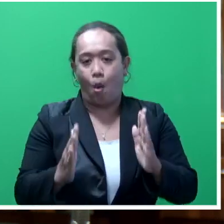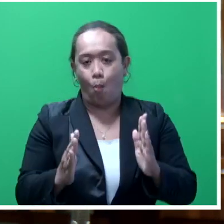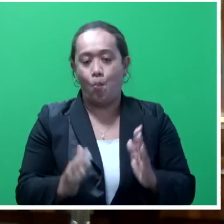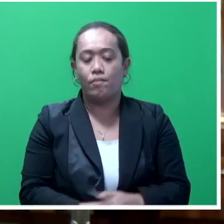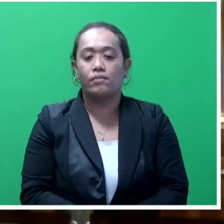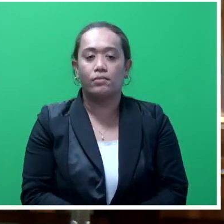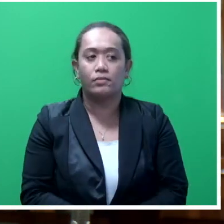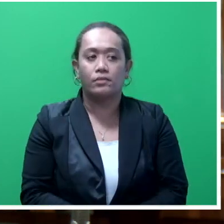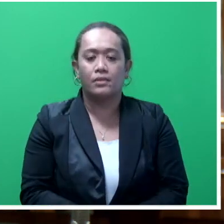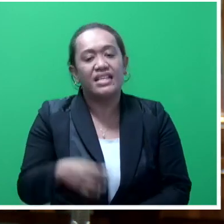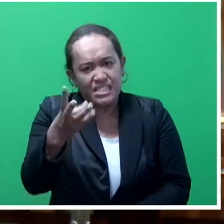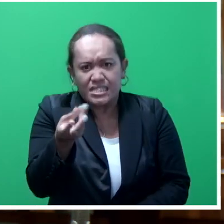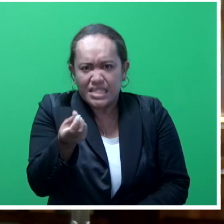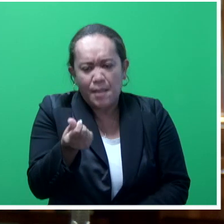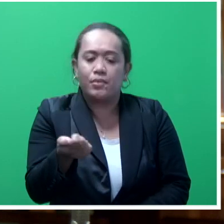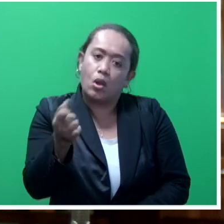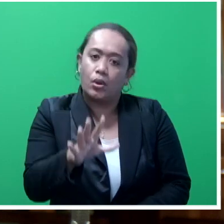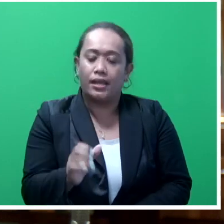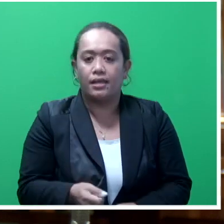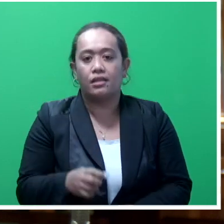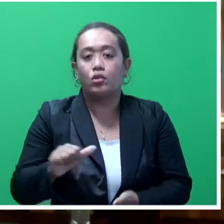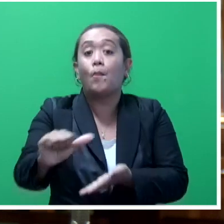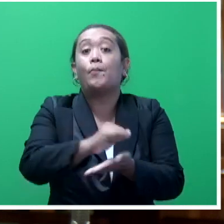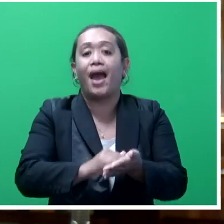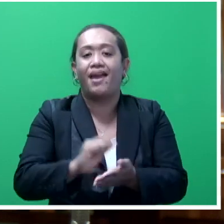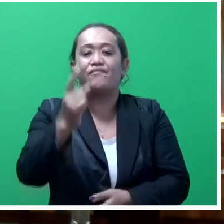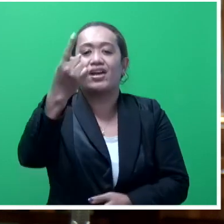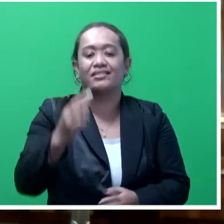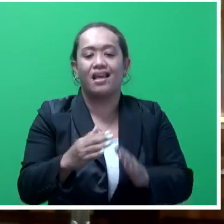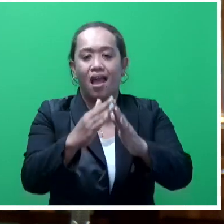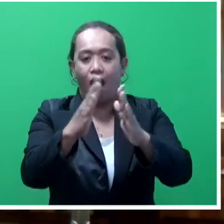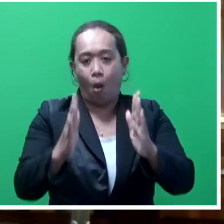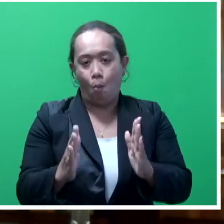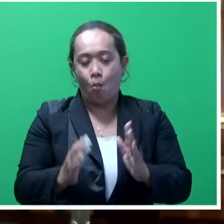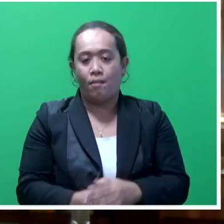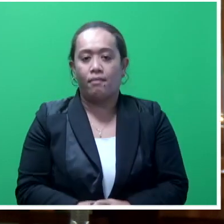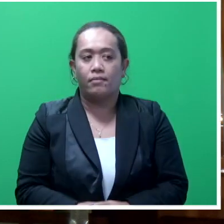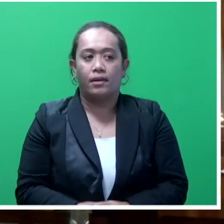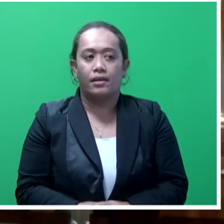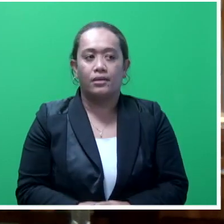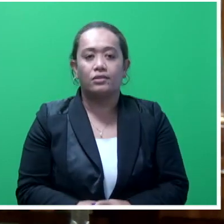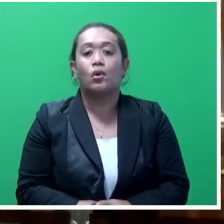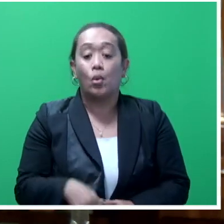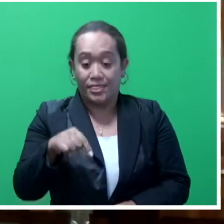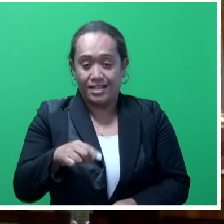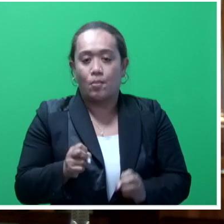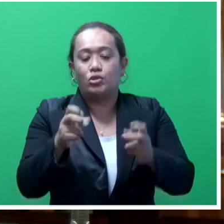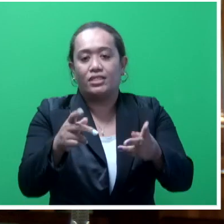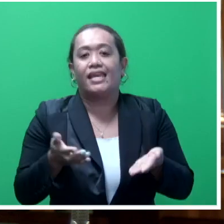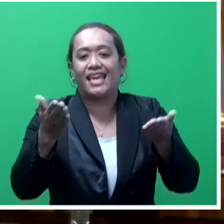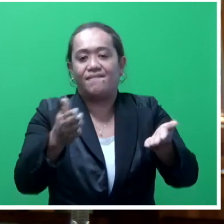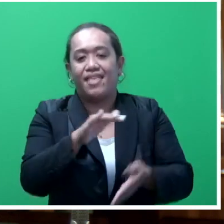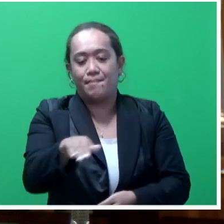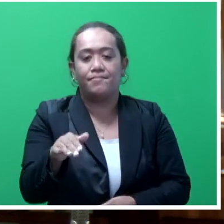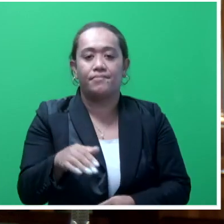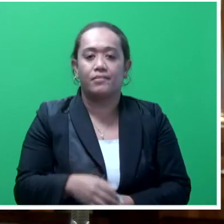accessed the FNPF account to purchase their first home, get their mortgage, but this gave them a second bite of the cherry. So they could get